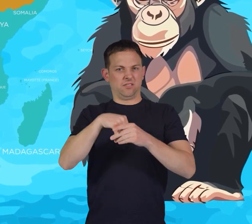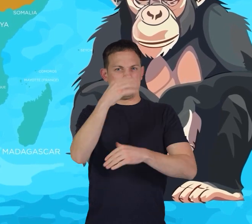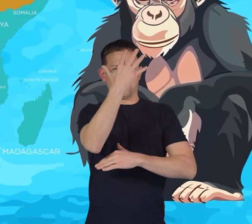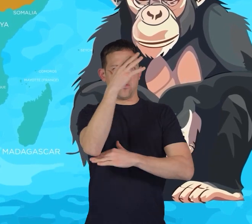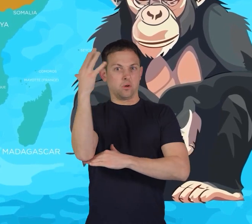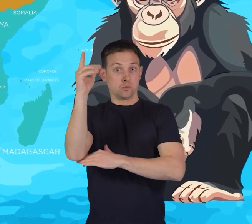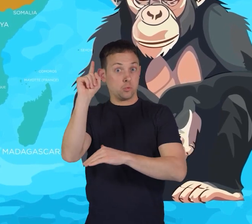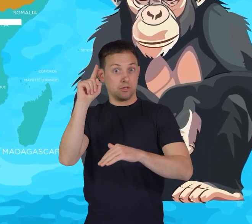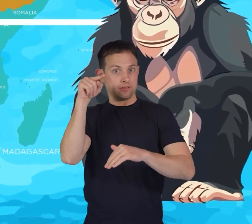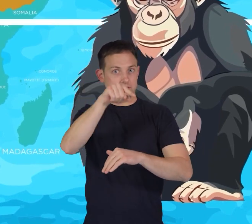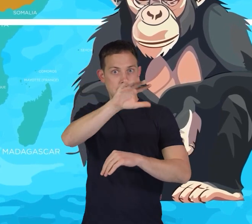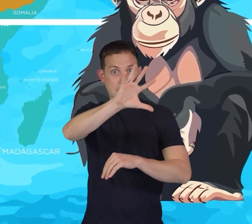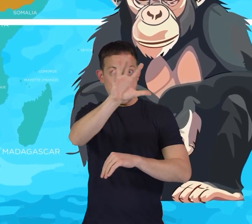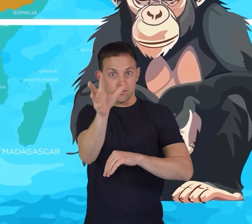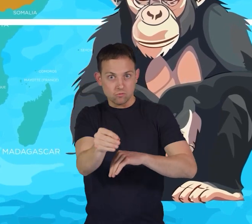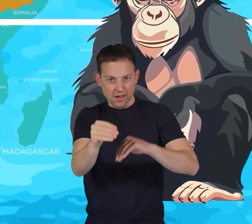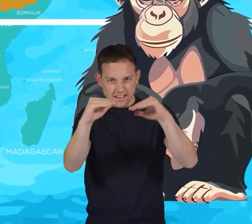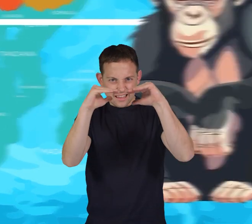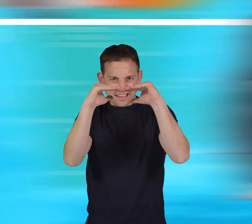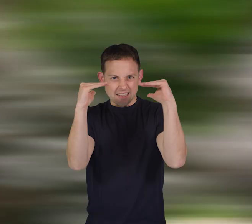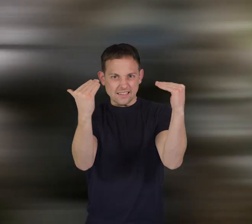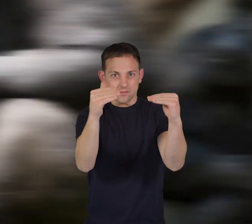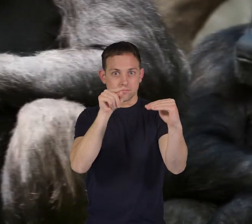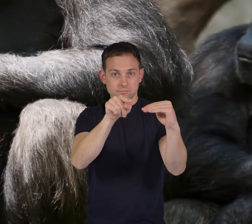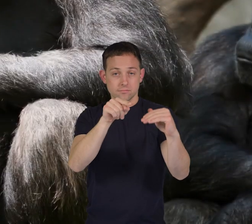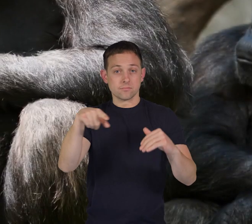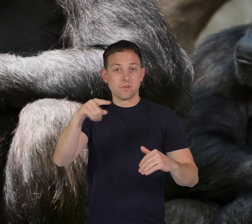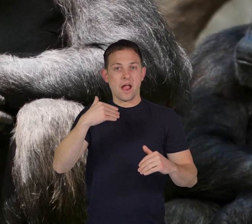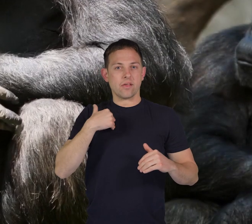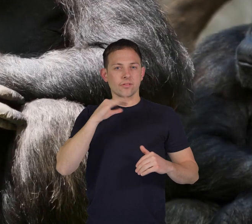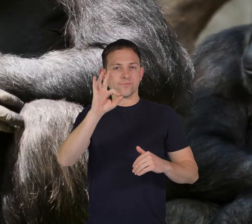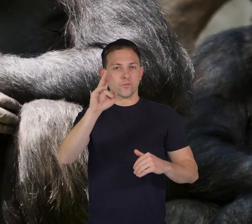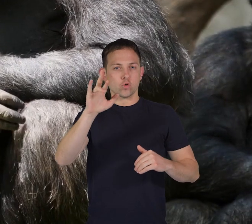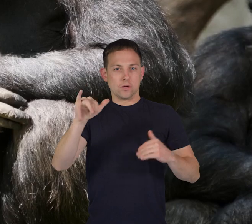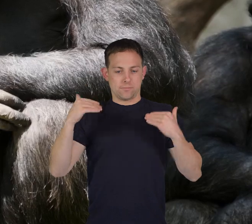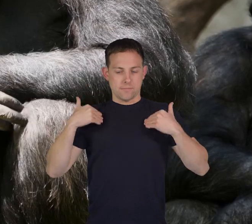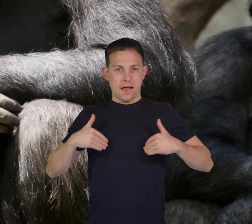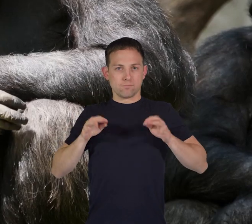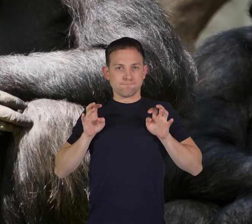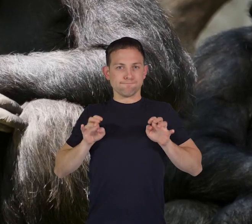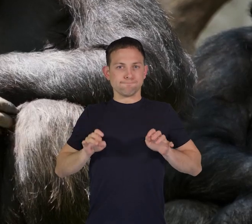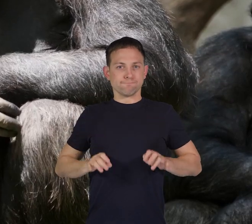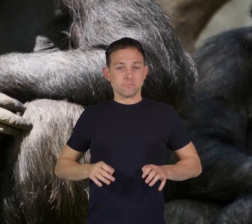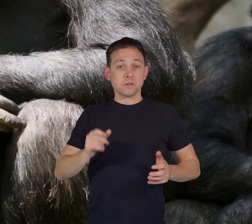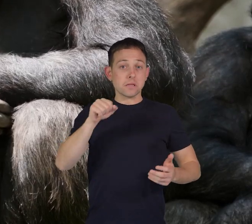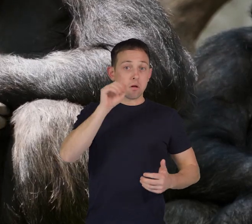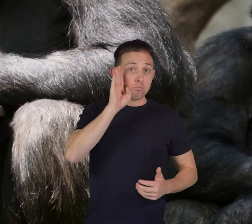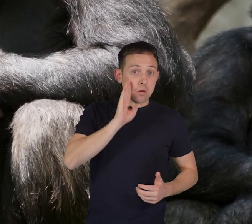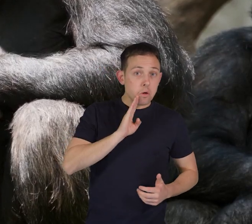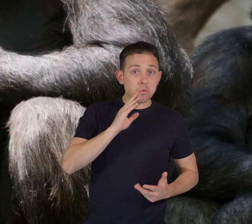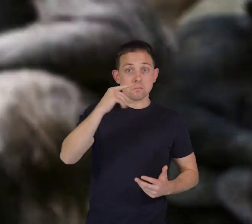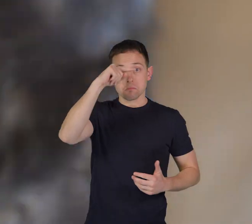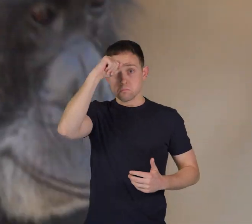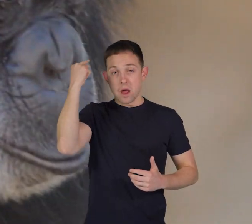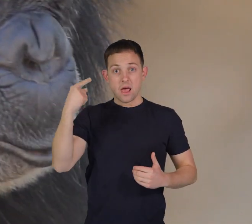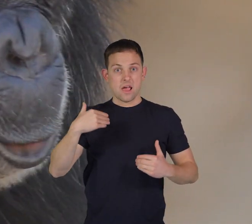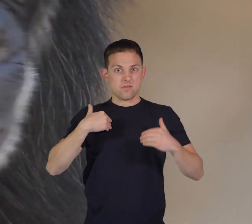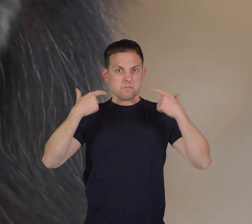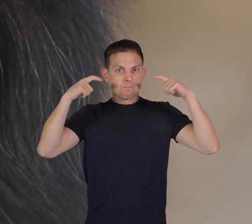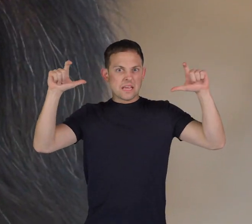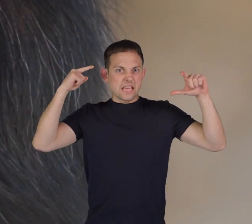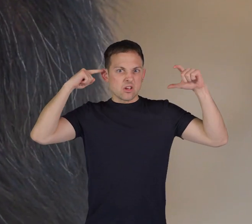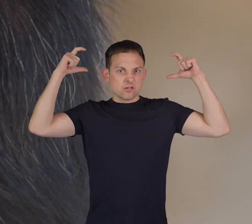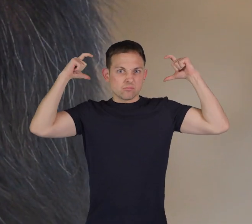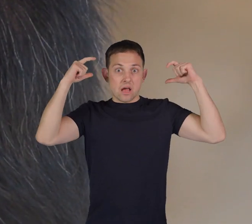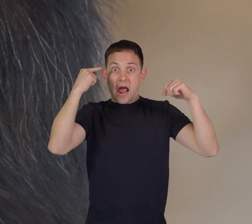live in the forests of equatorial africa they have furry bodies covered in hair they can be brown or black they have